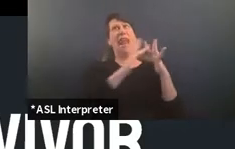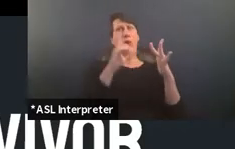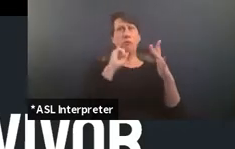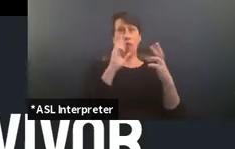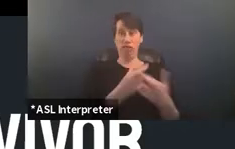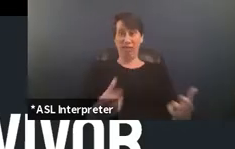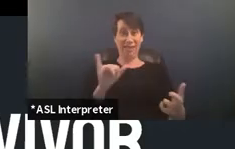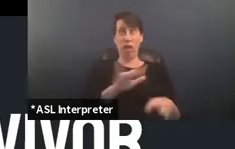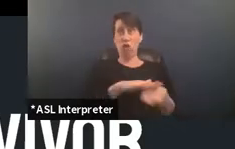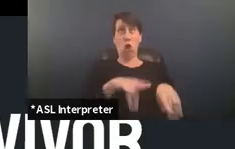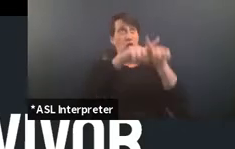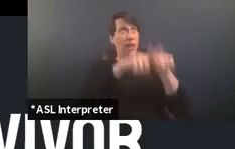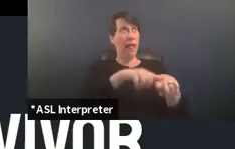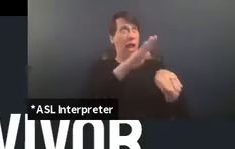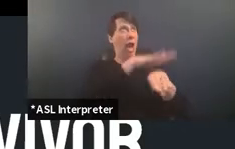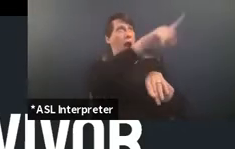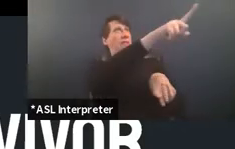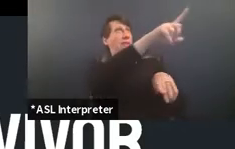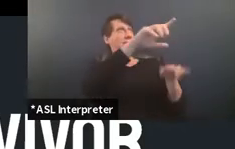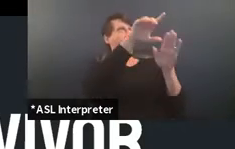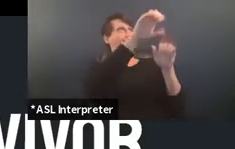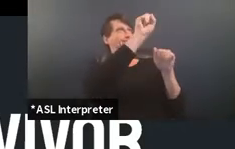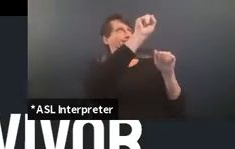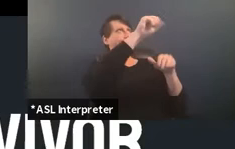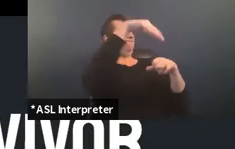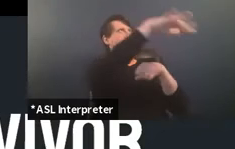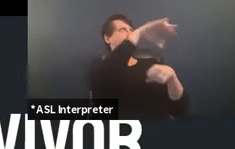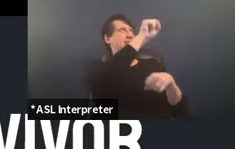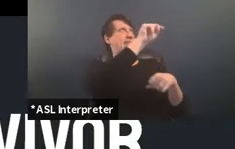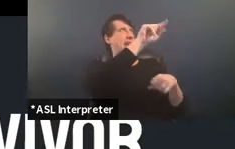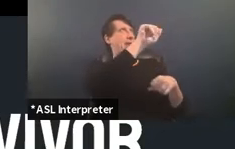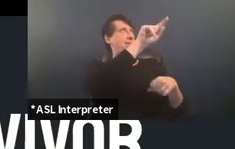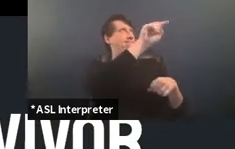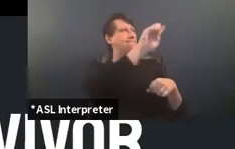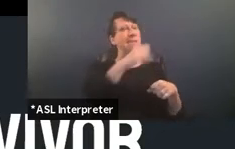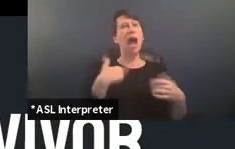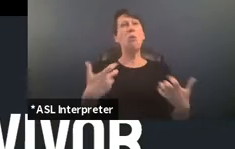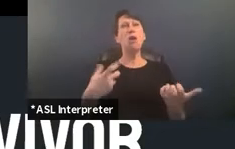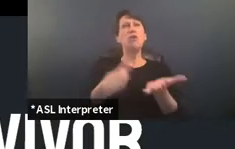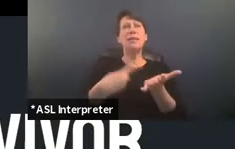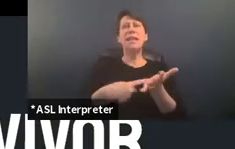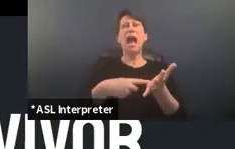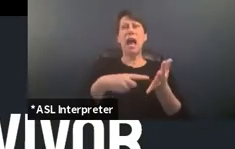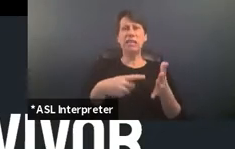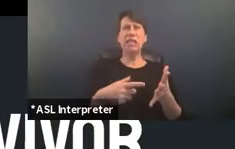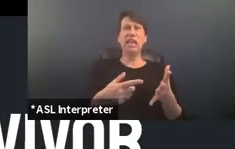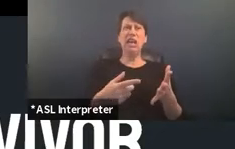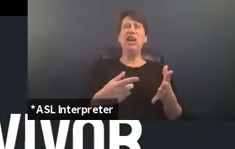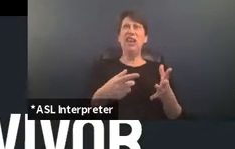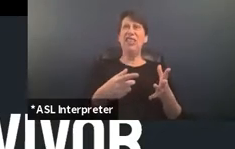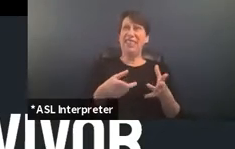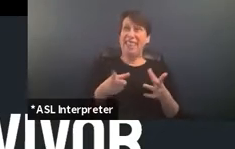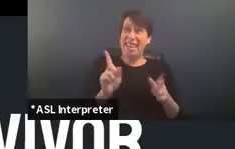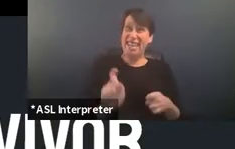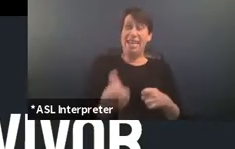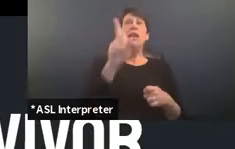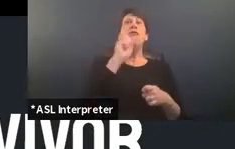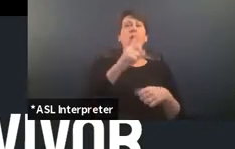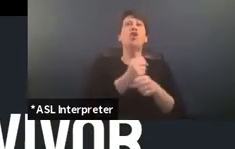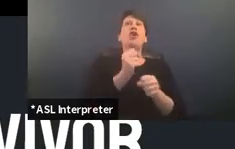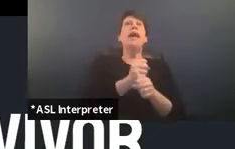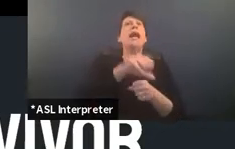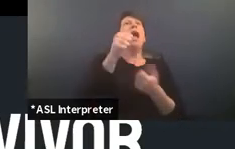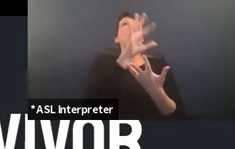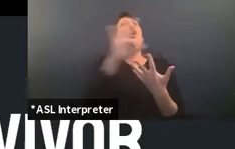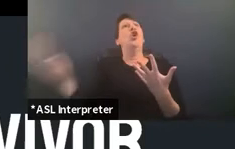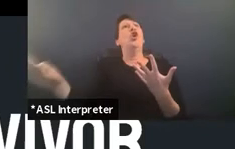rely on the carceral state and today i want to talk a little bit more about the urgency of creating alternatives to